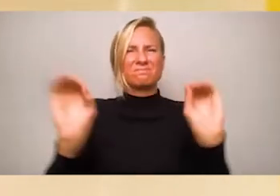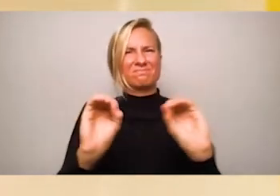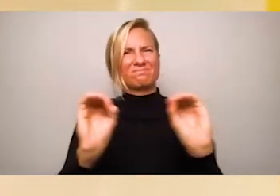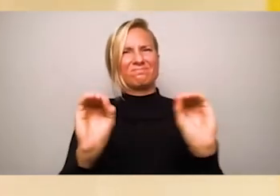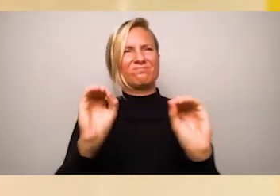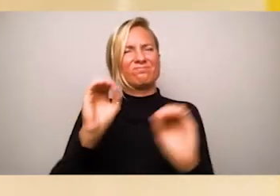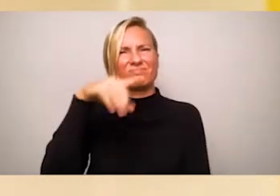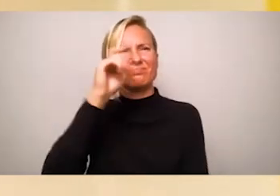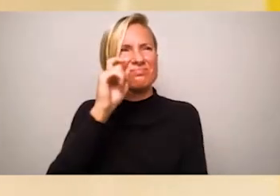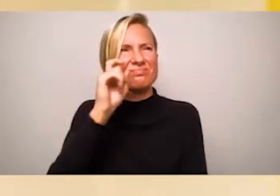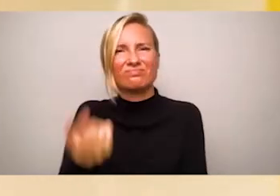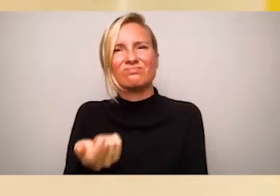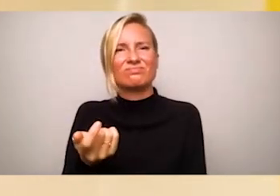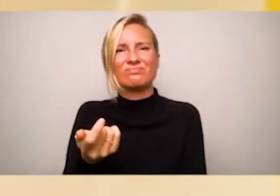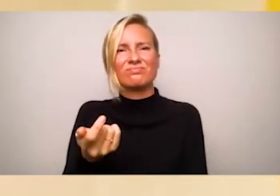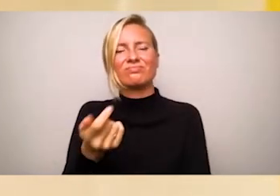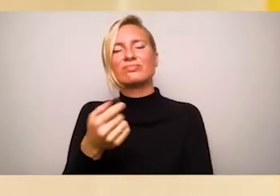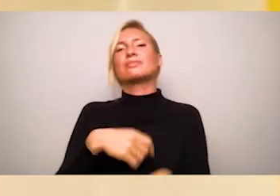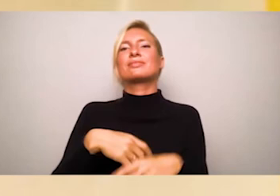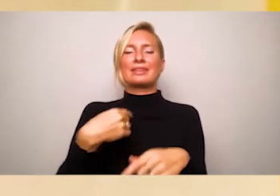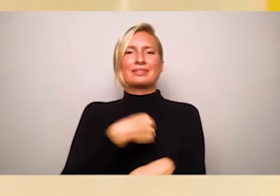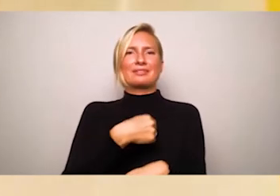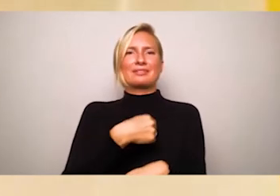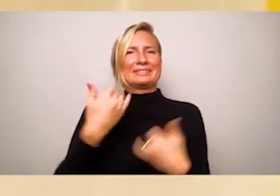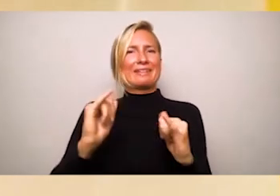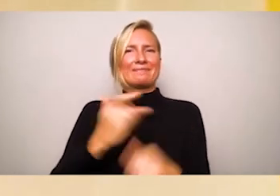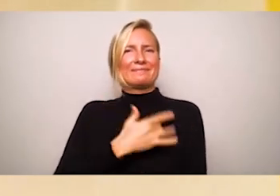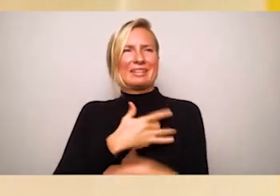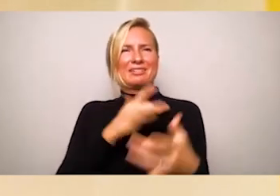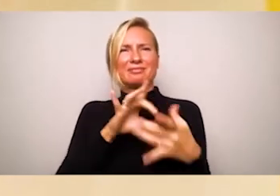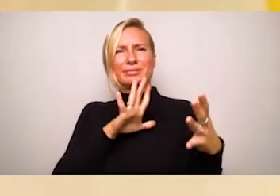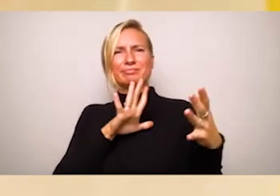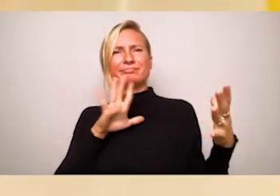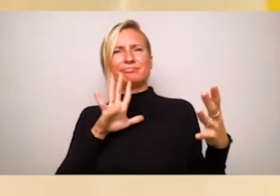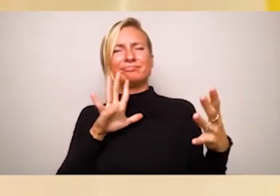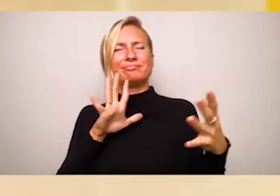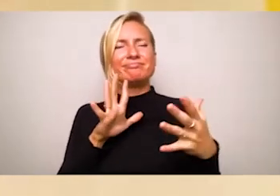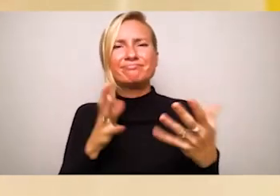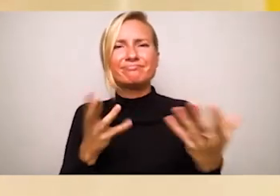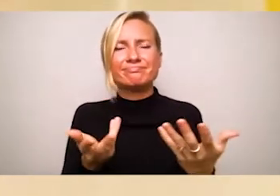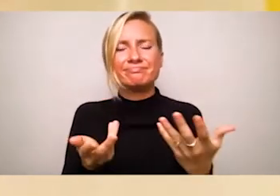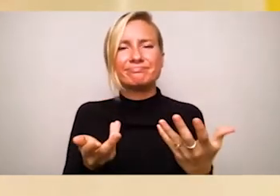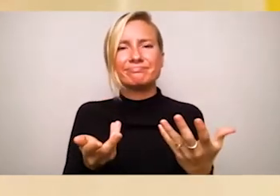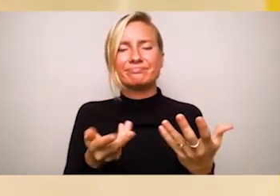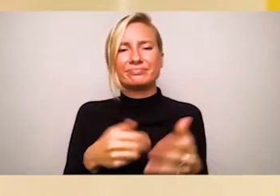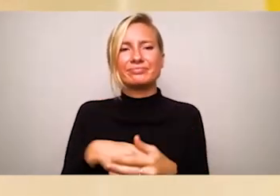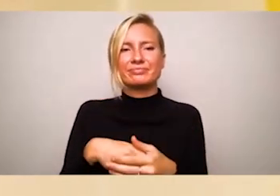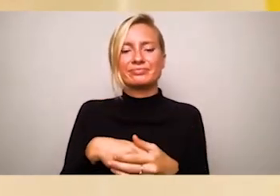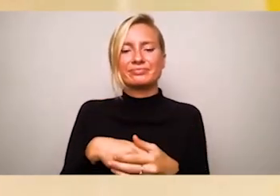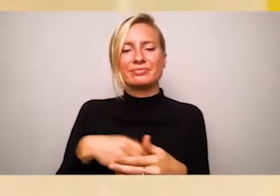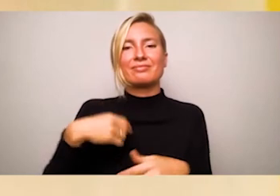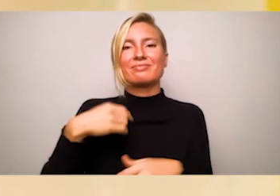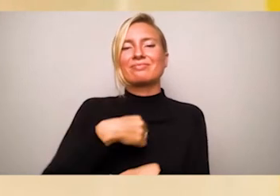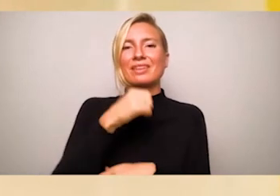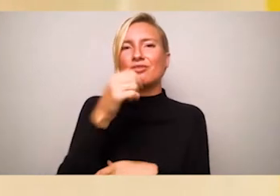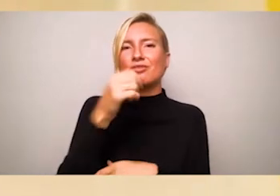not hiding my injuries in fear of the scrutiny a doctor might inflict, not even learning too early that my skin